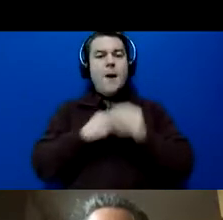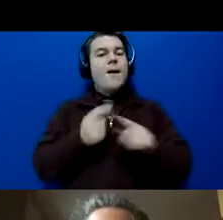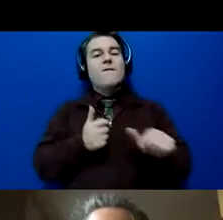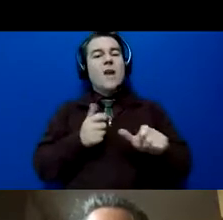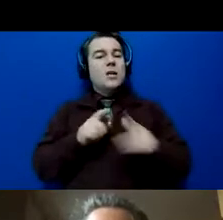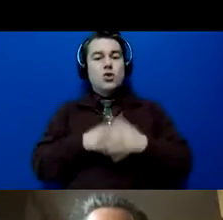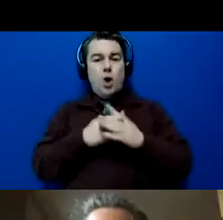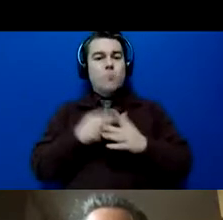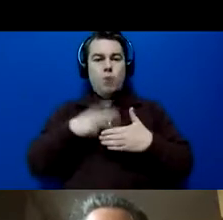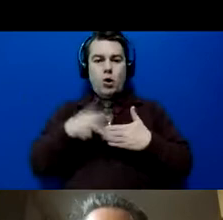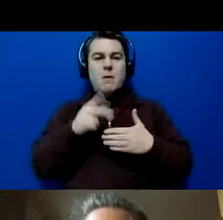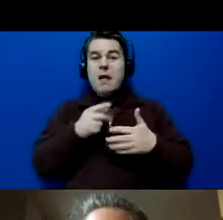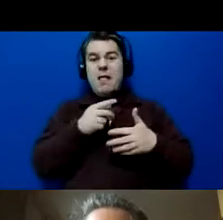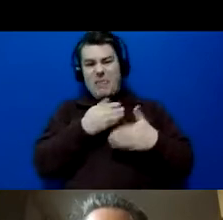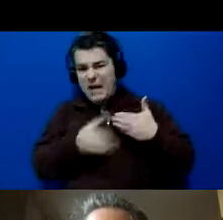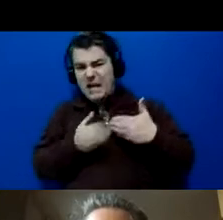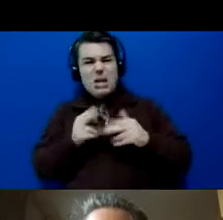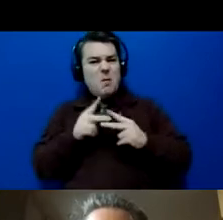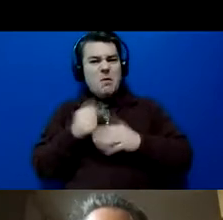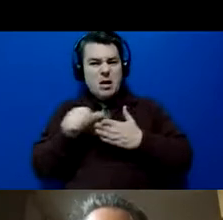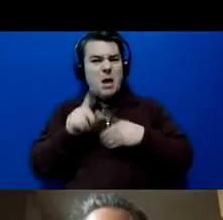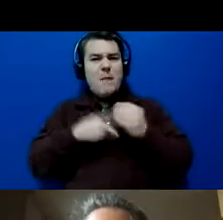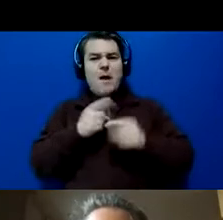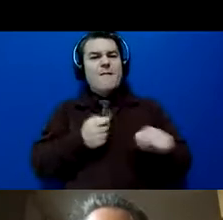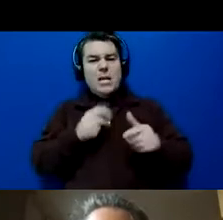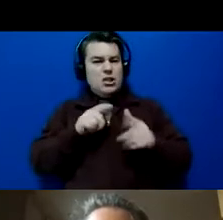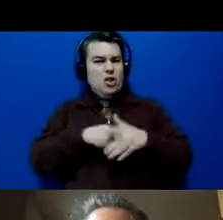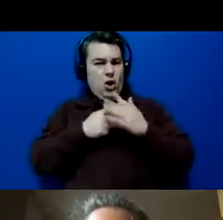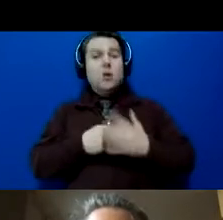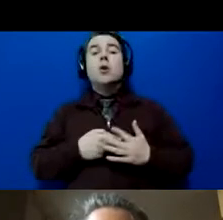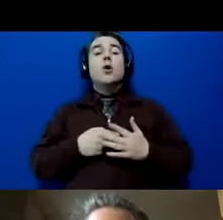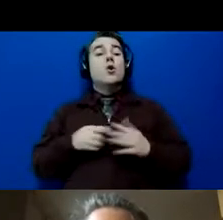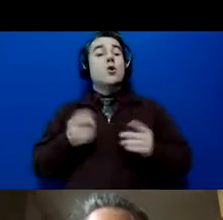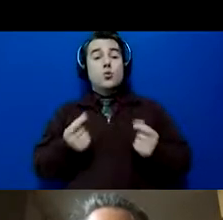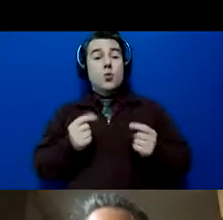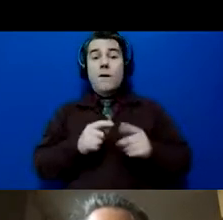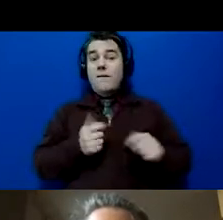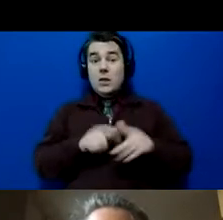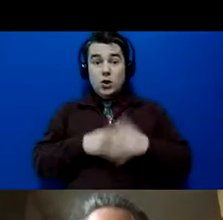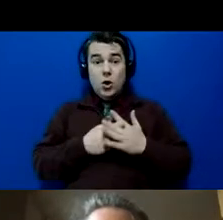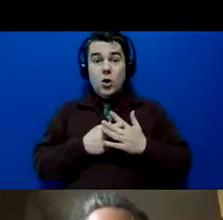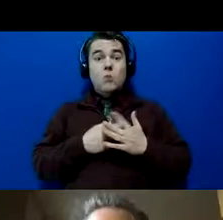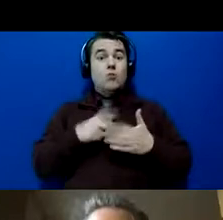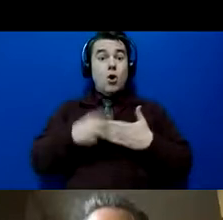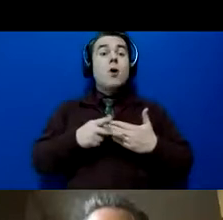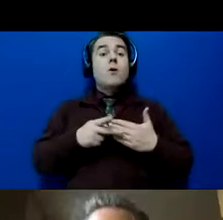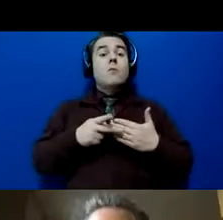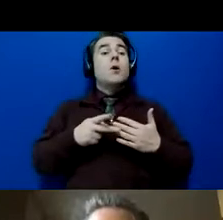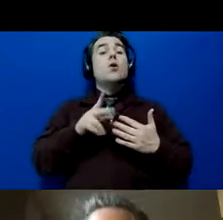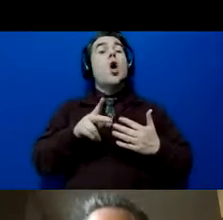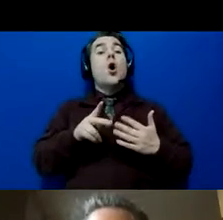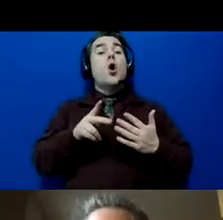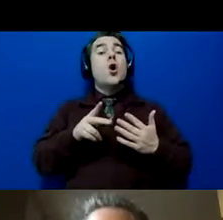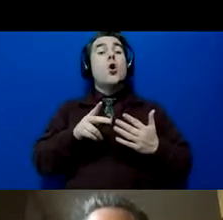The next couple of pages are all about fast start. When you, what they did with the fast start program is they are rewarding you for